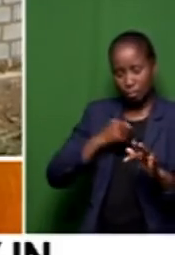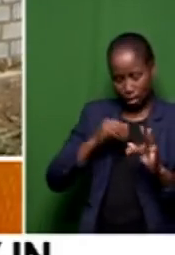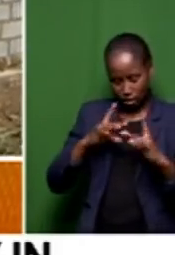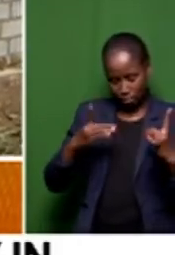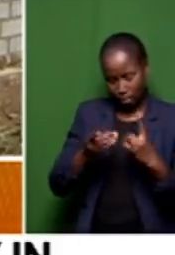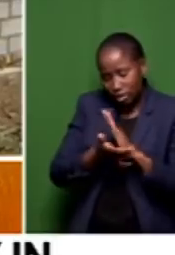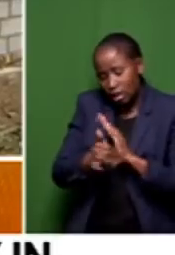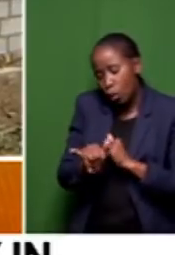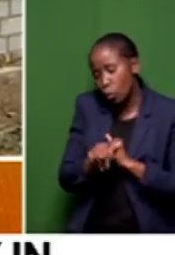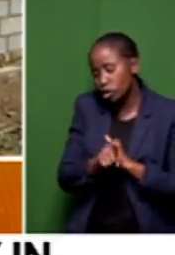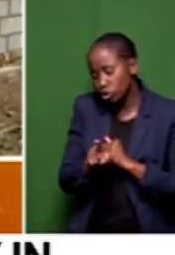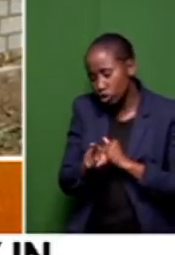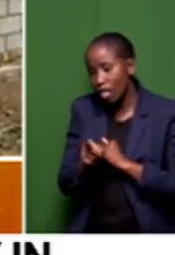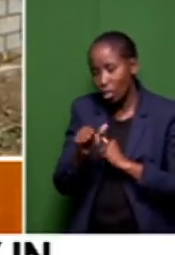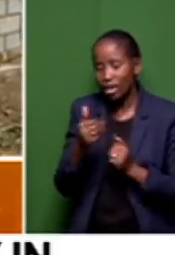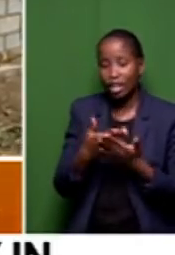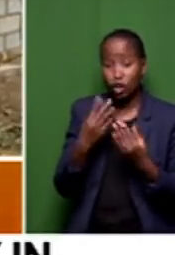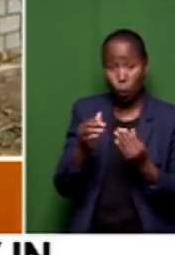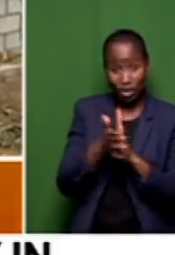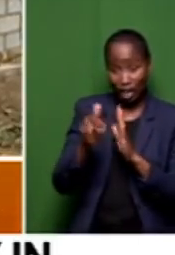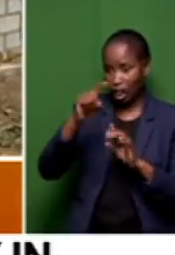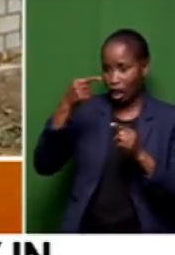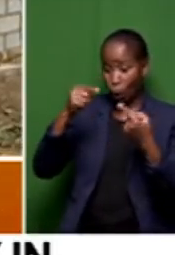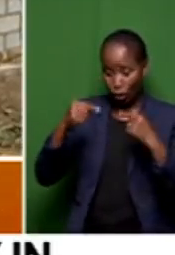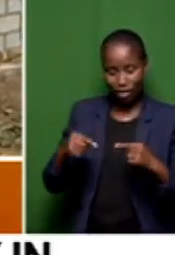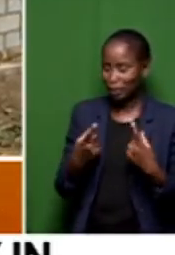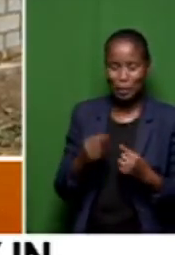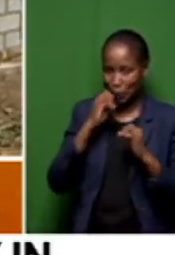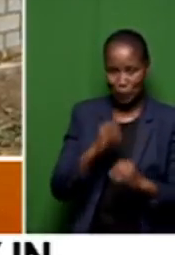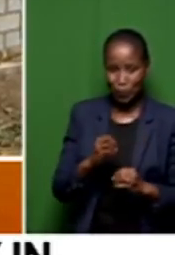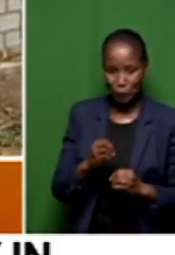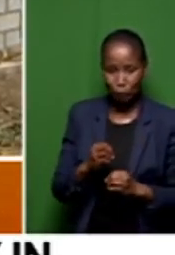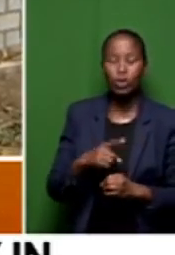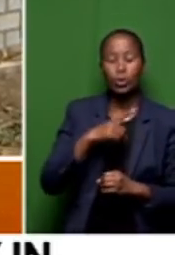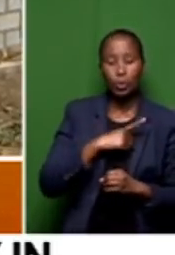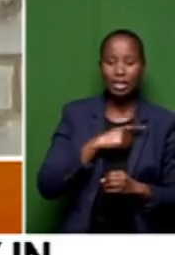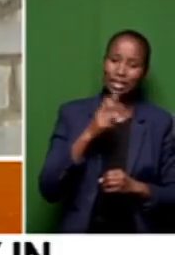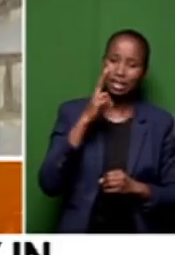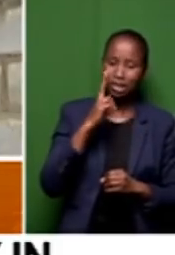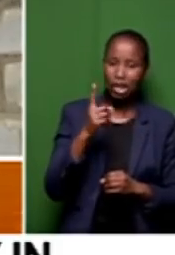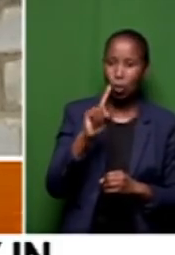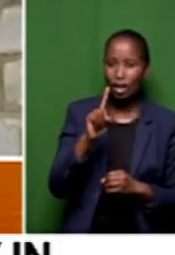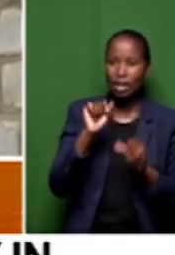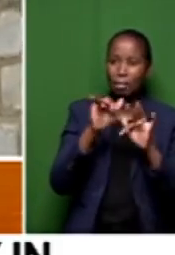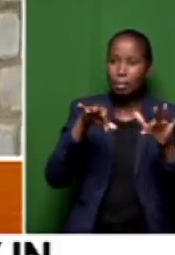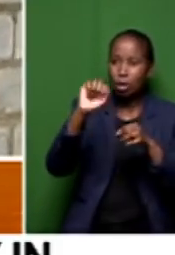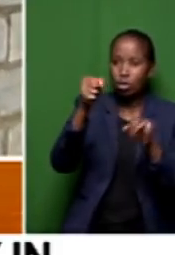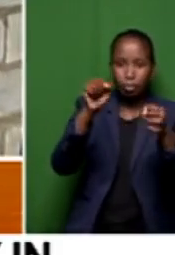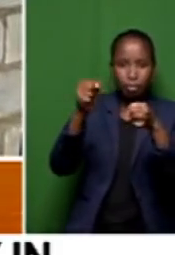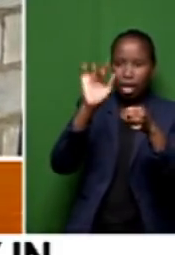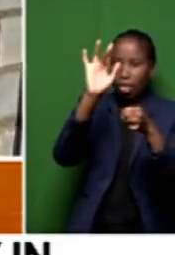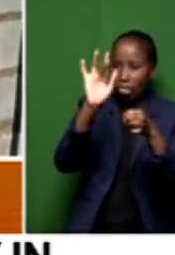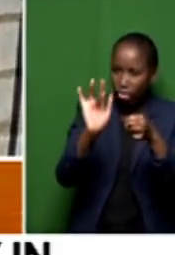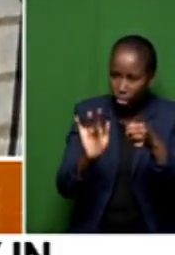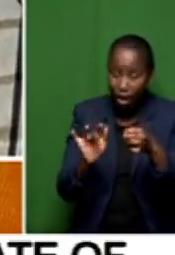don't, they don't, they hardly do a skills audit. The organogram is so open, you will see empty spaces of vacancies. At the moment,